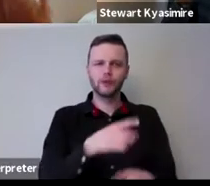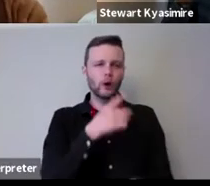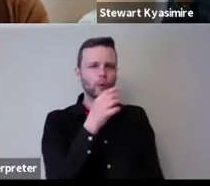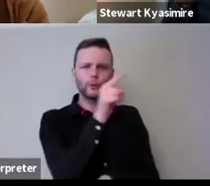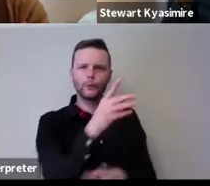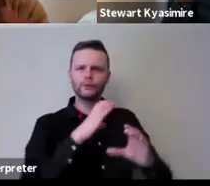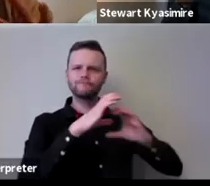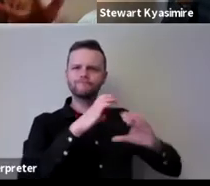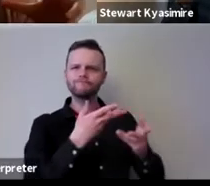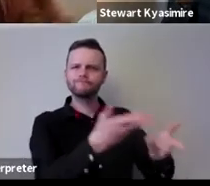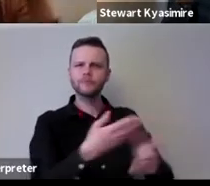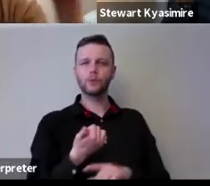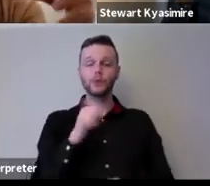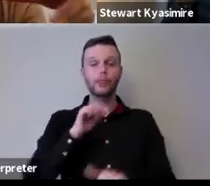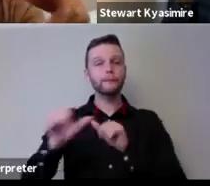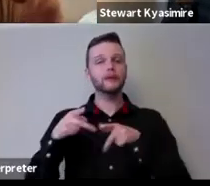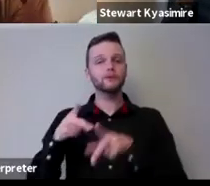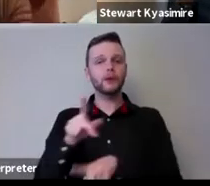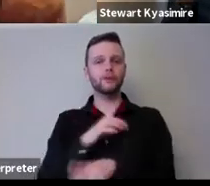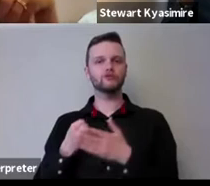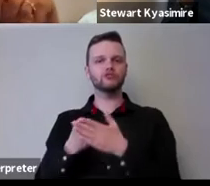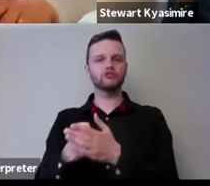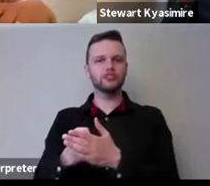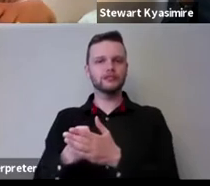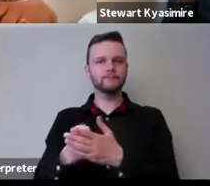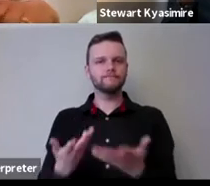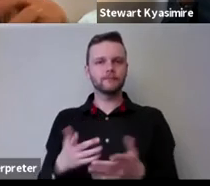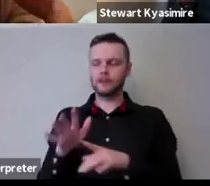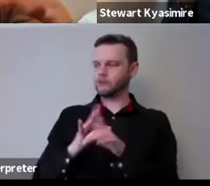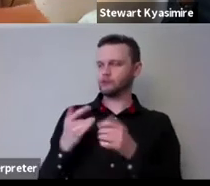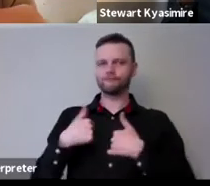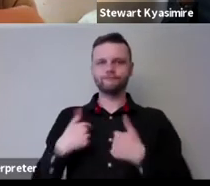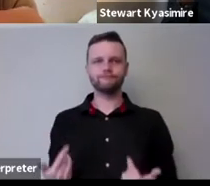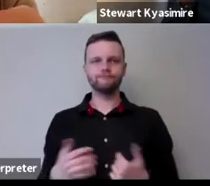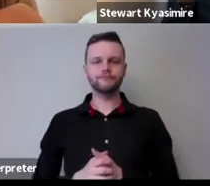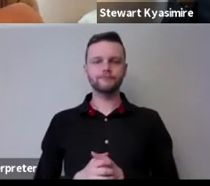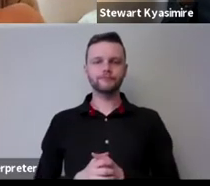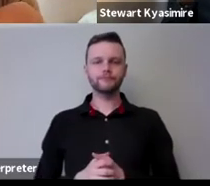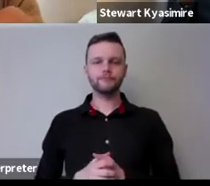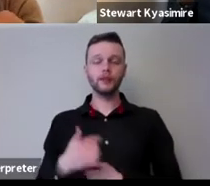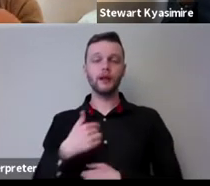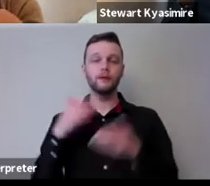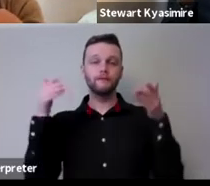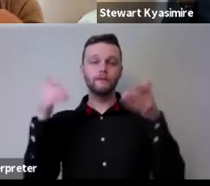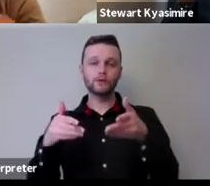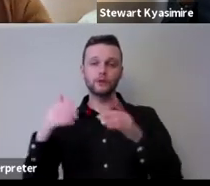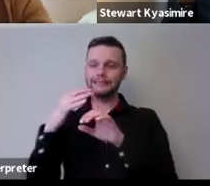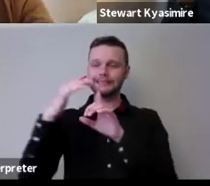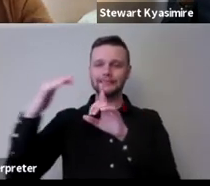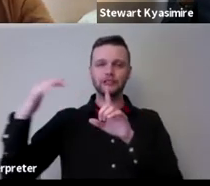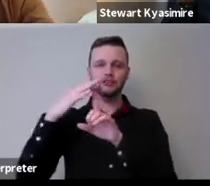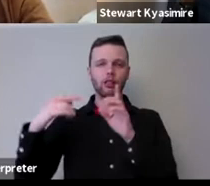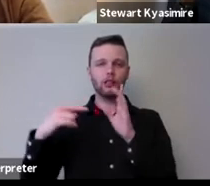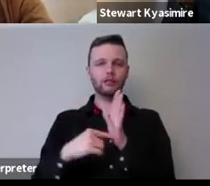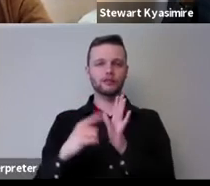and what the best way of doing that is given the restrictions that are in place around you and obviously I'm focusing on digital tools but for